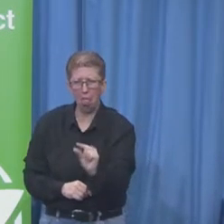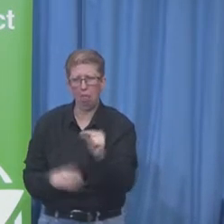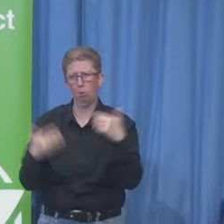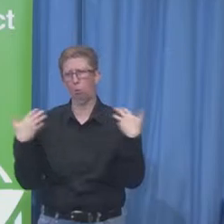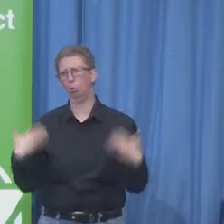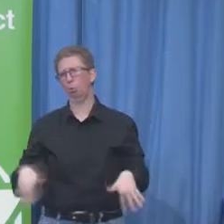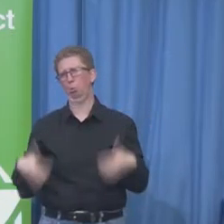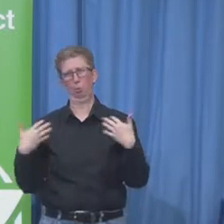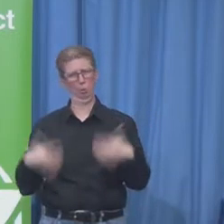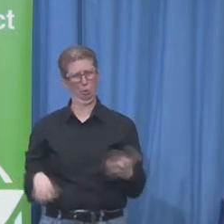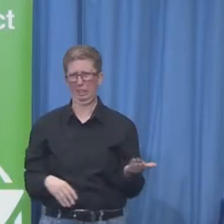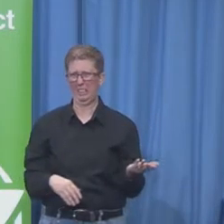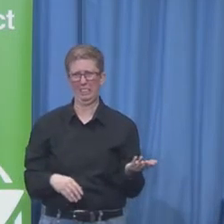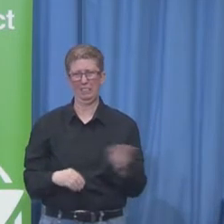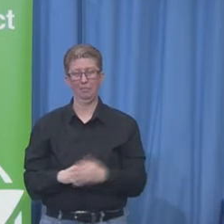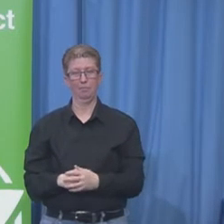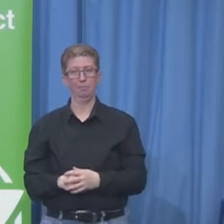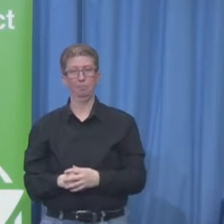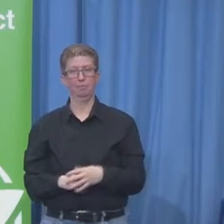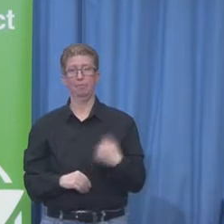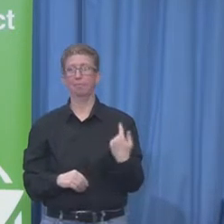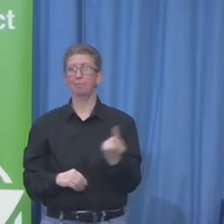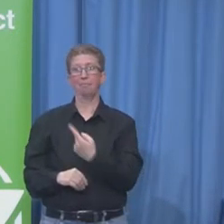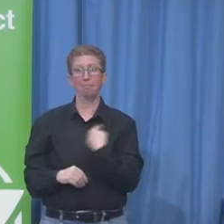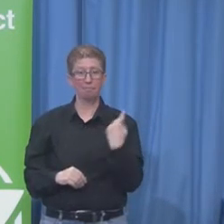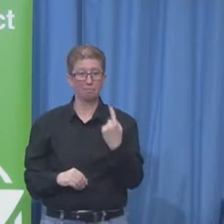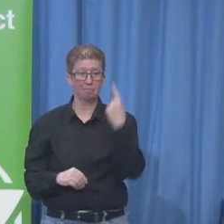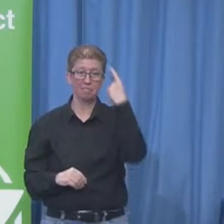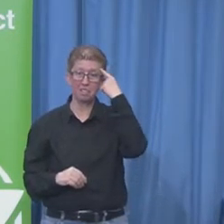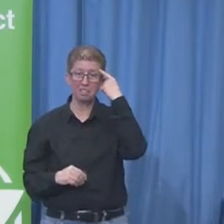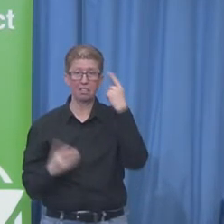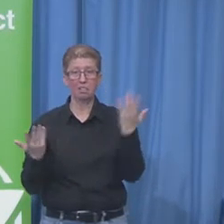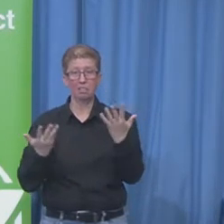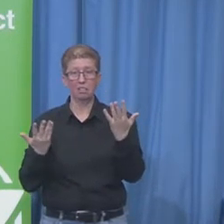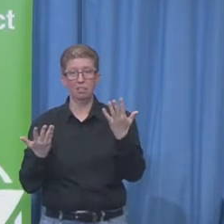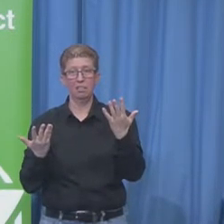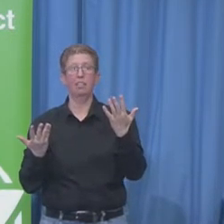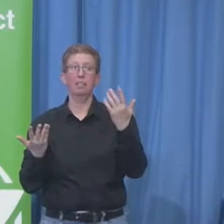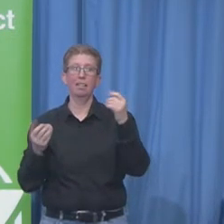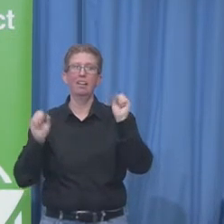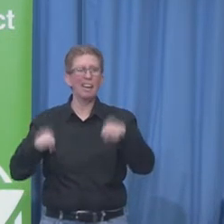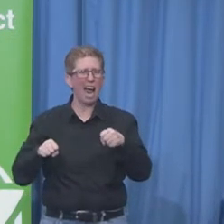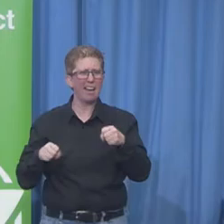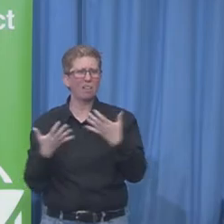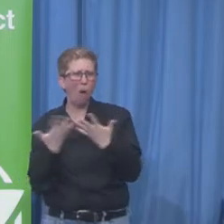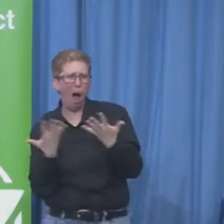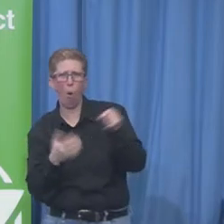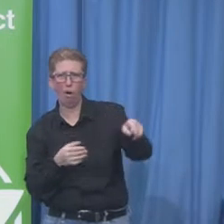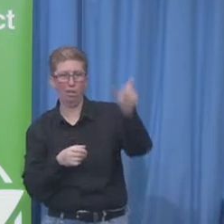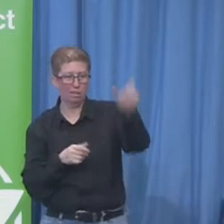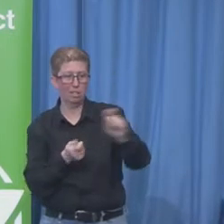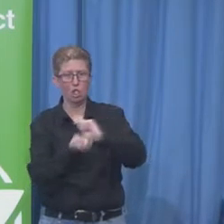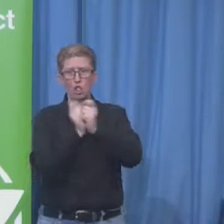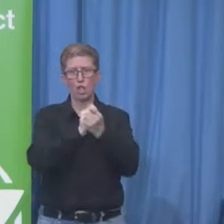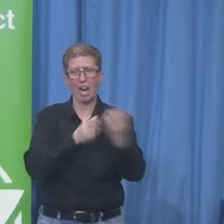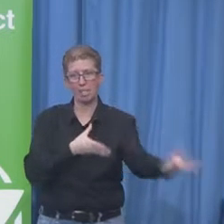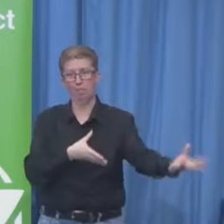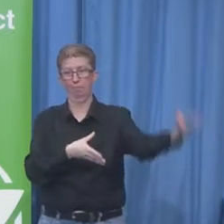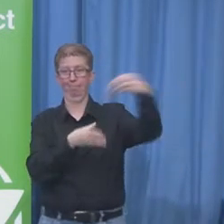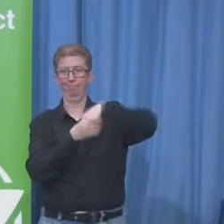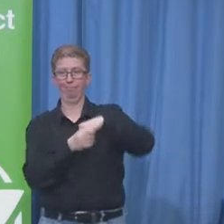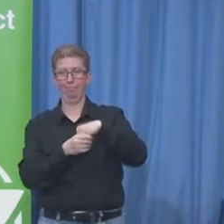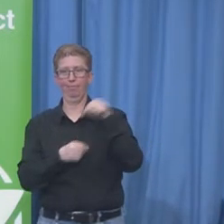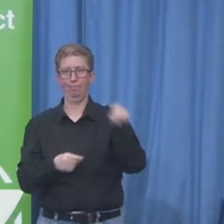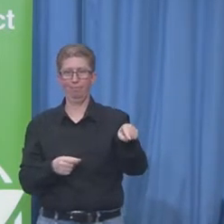small talent pool. So what can we do about it? What we can do about it is we can try to focus on the 99, not just to find the one out of